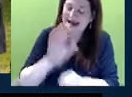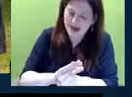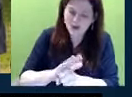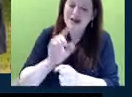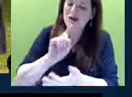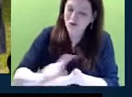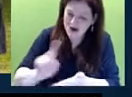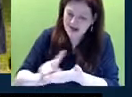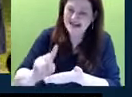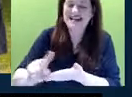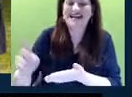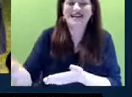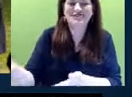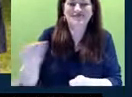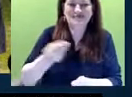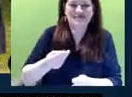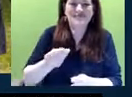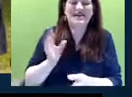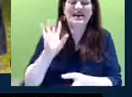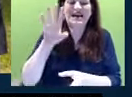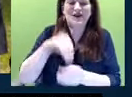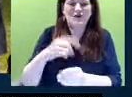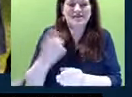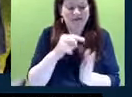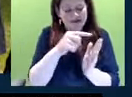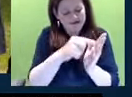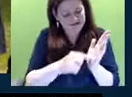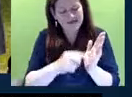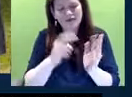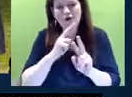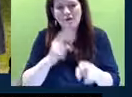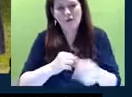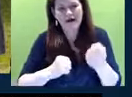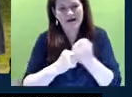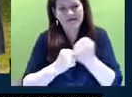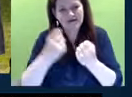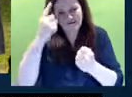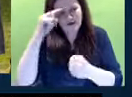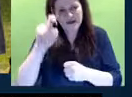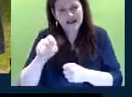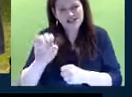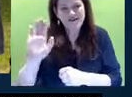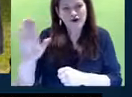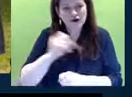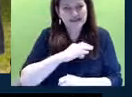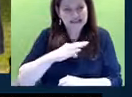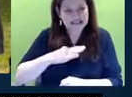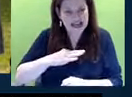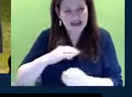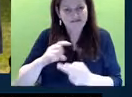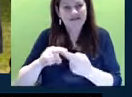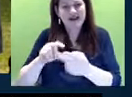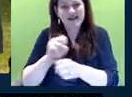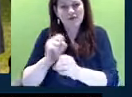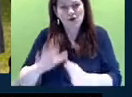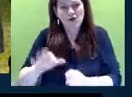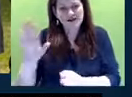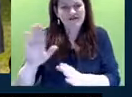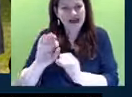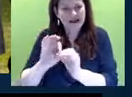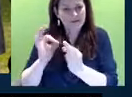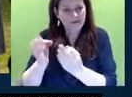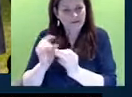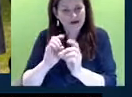weekly basis, she includes something in there advocating for the needs of her staff and the employees of the department,